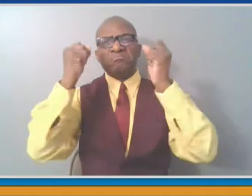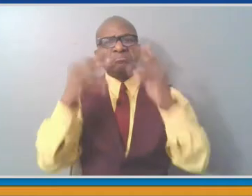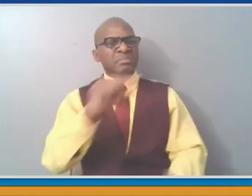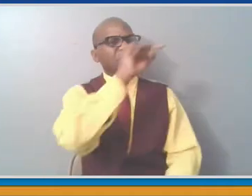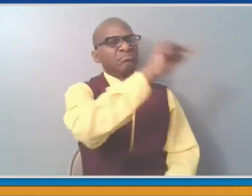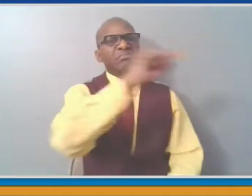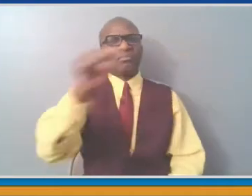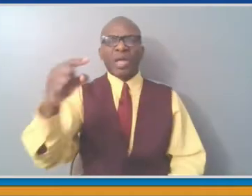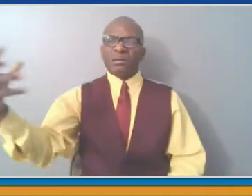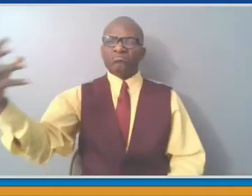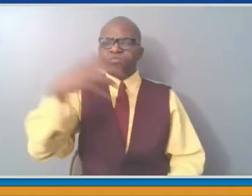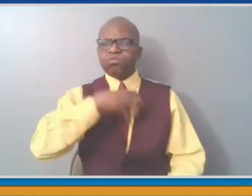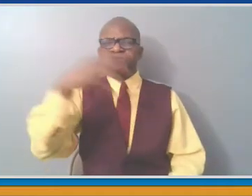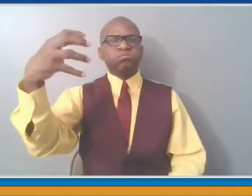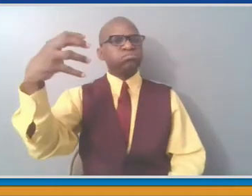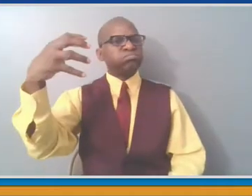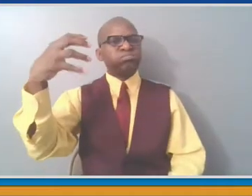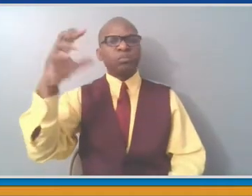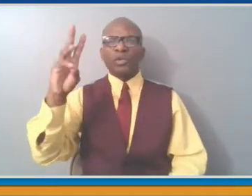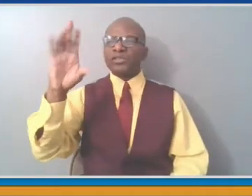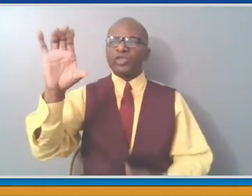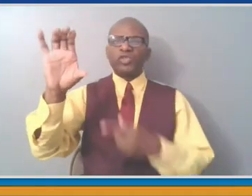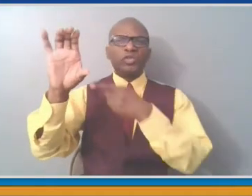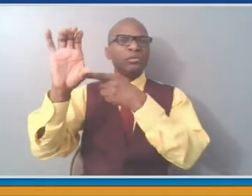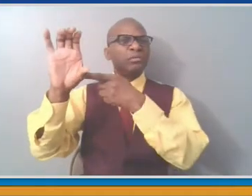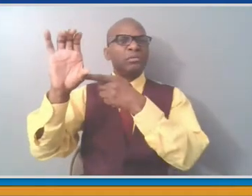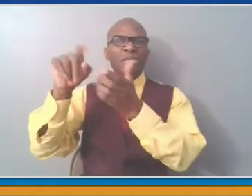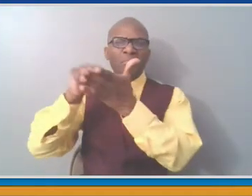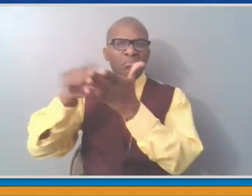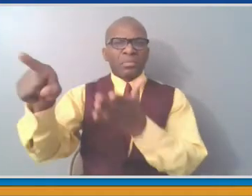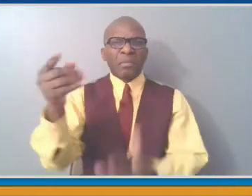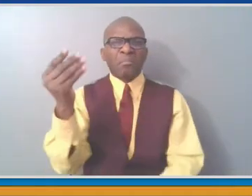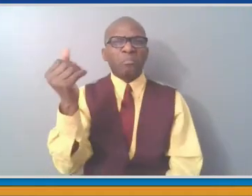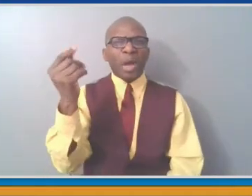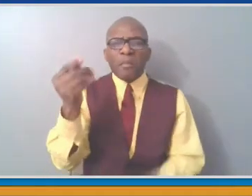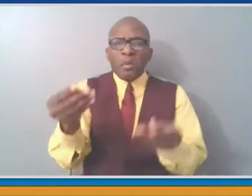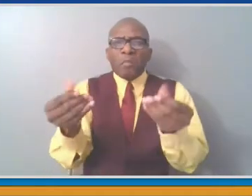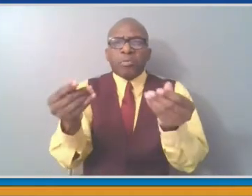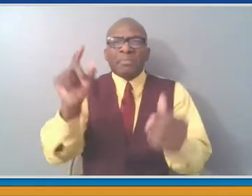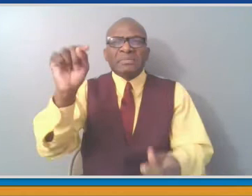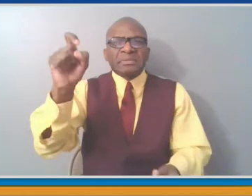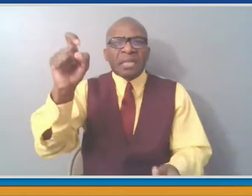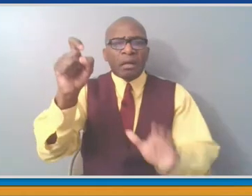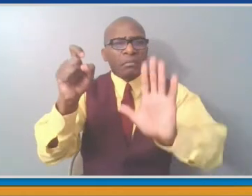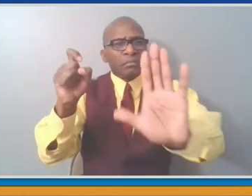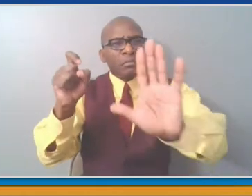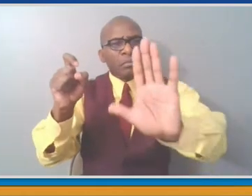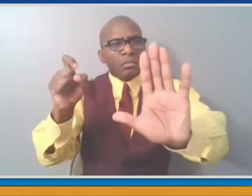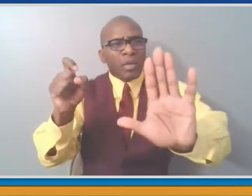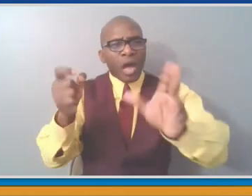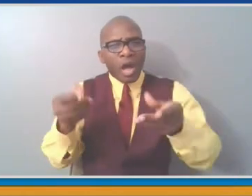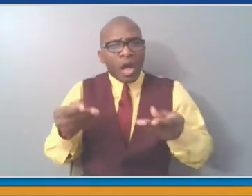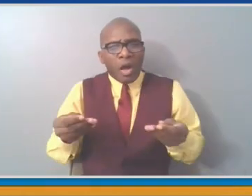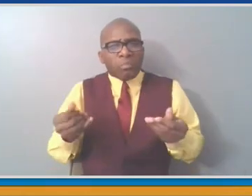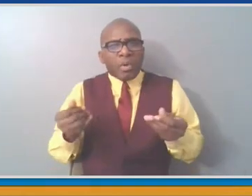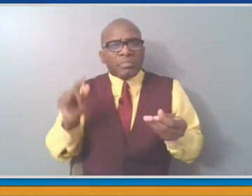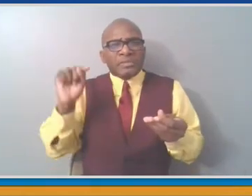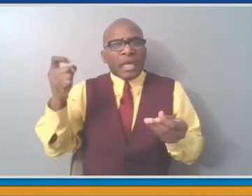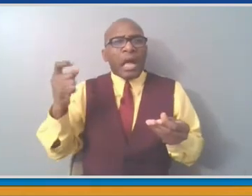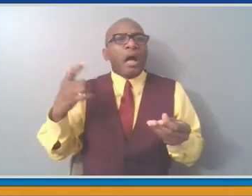taxes generally goes to support your schools. And this year, New York State, perhaps for the first time in a long time, made robust